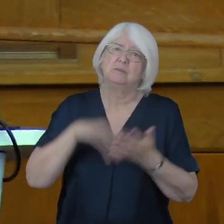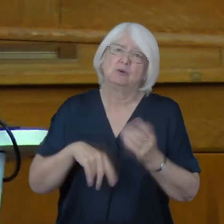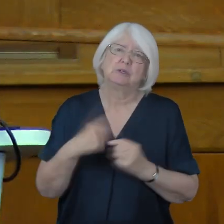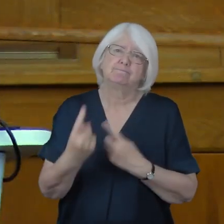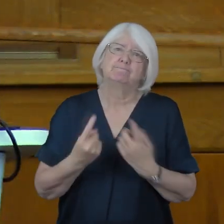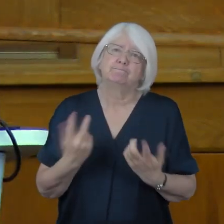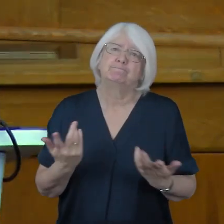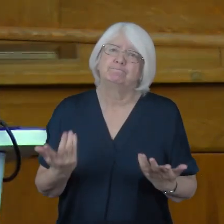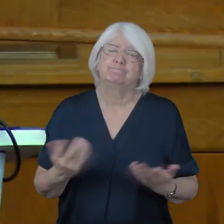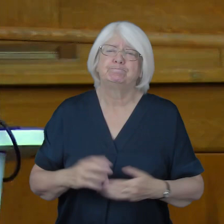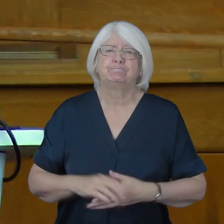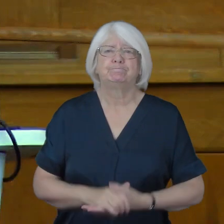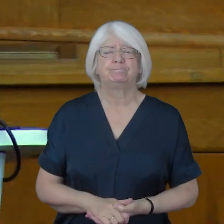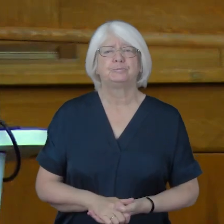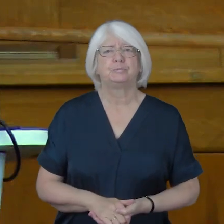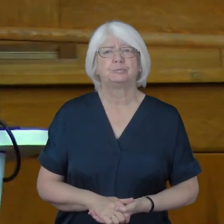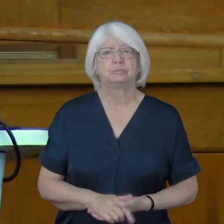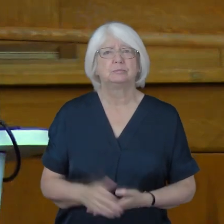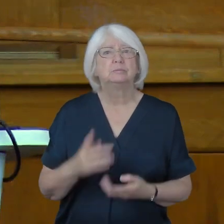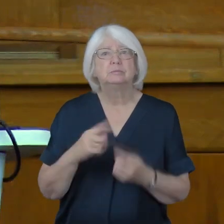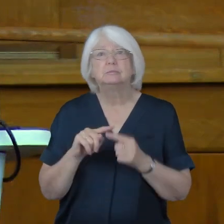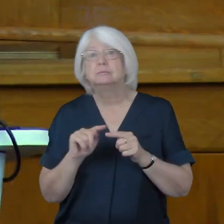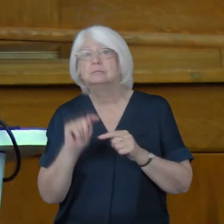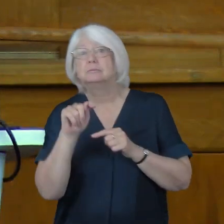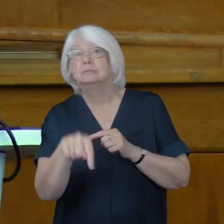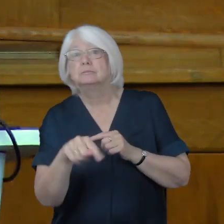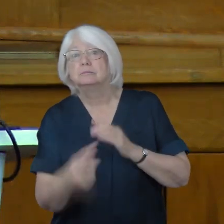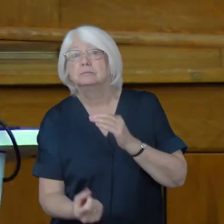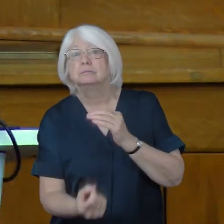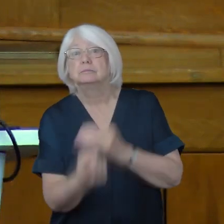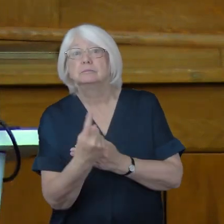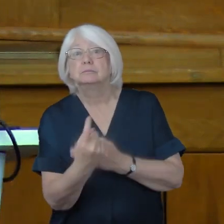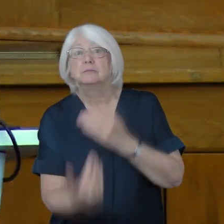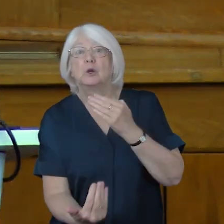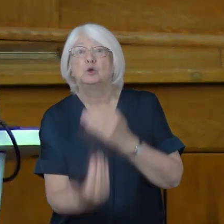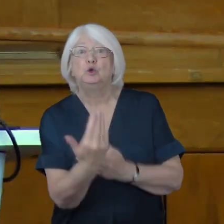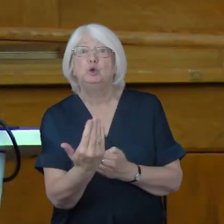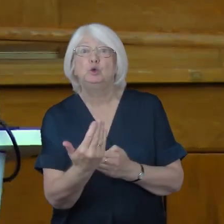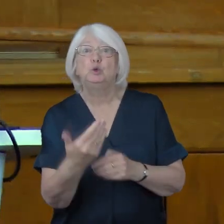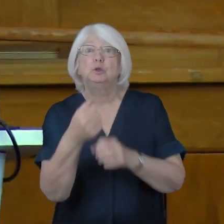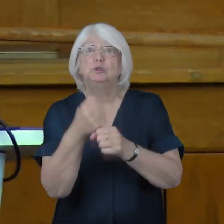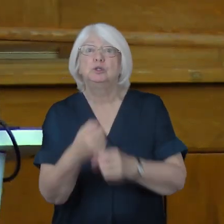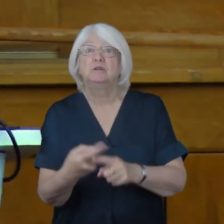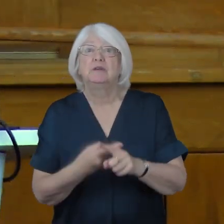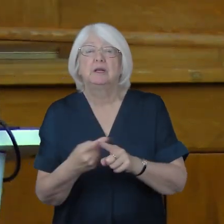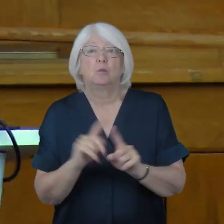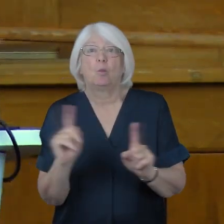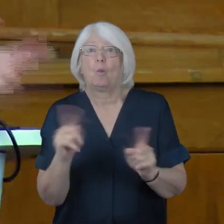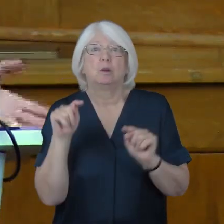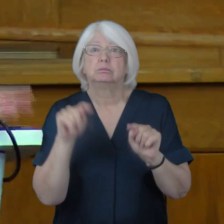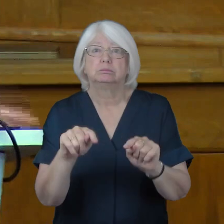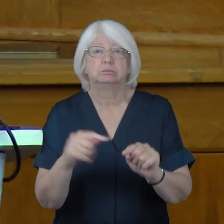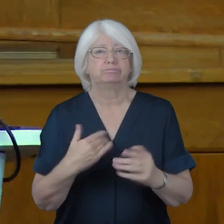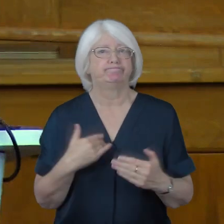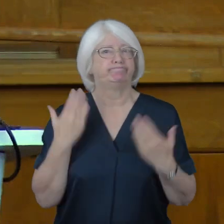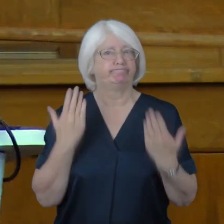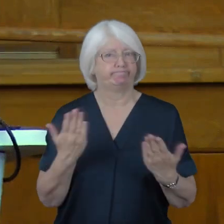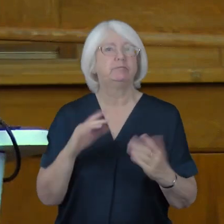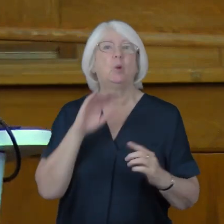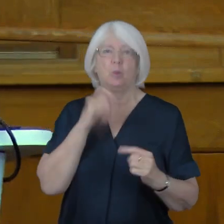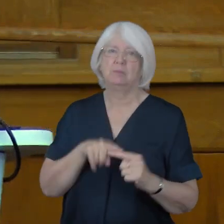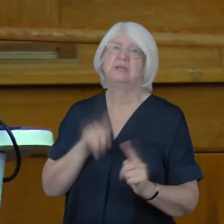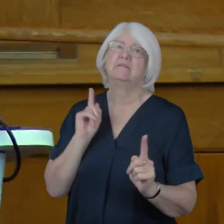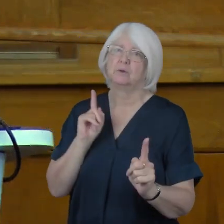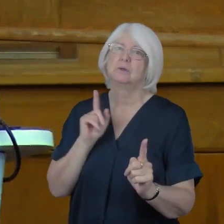do not know what kind of Church of England will emerge from this time, except that it will be different.